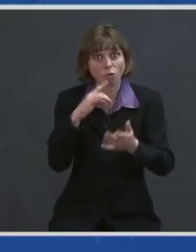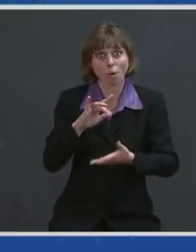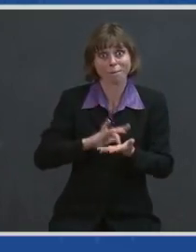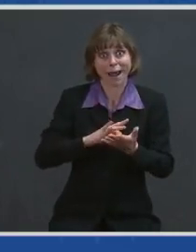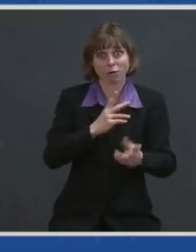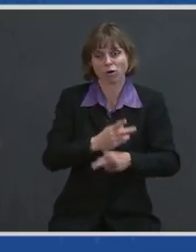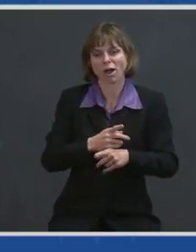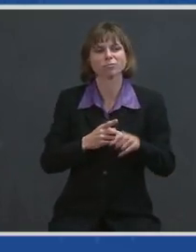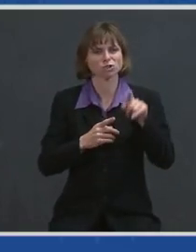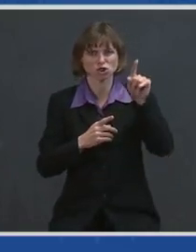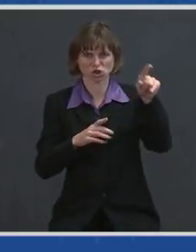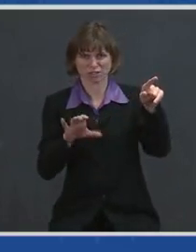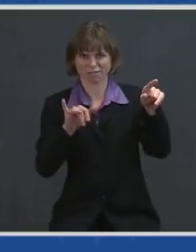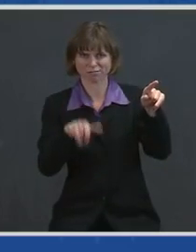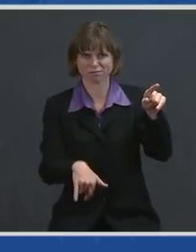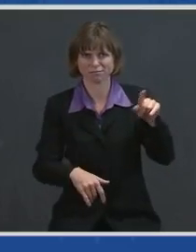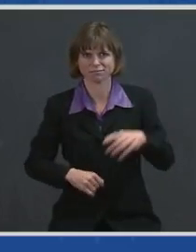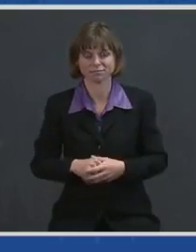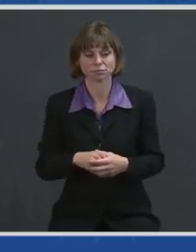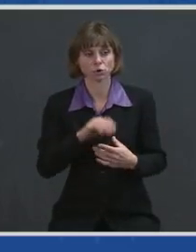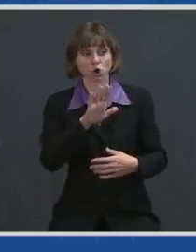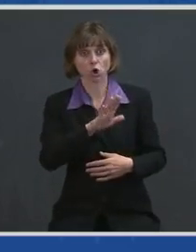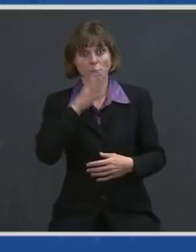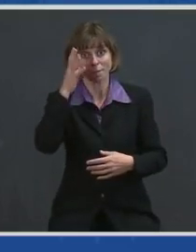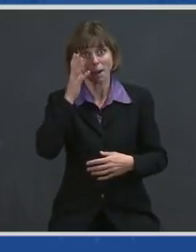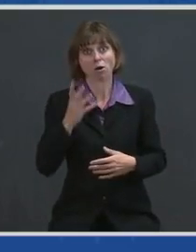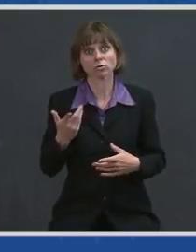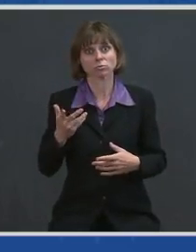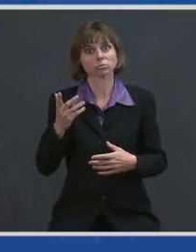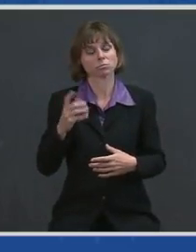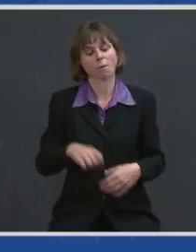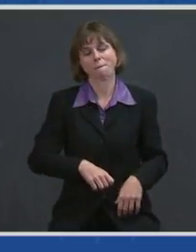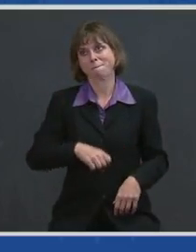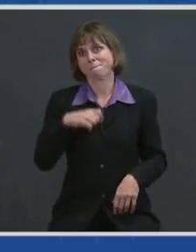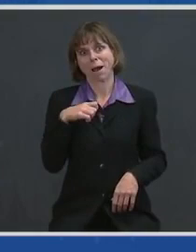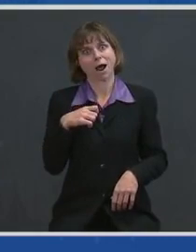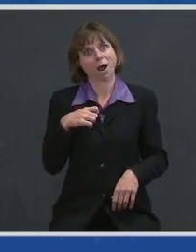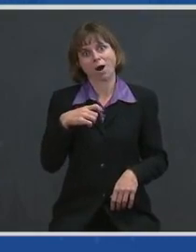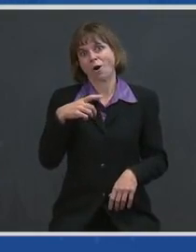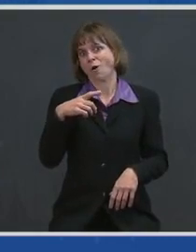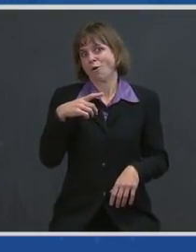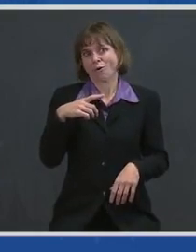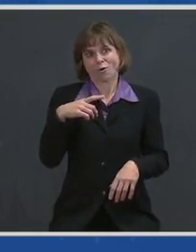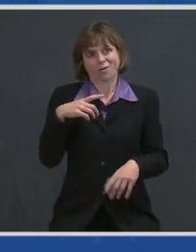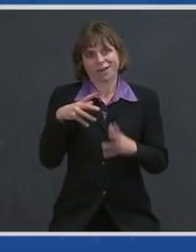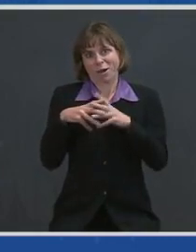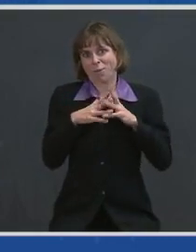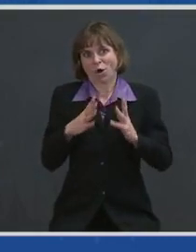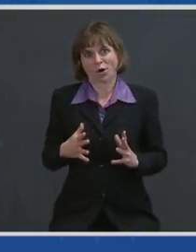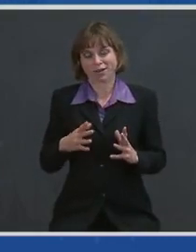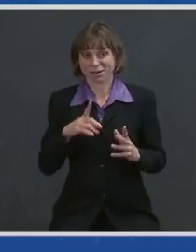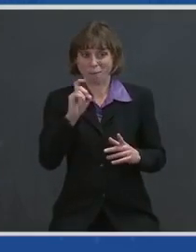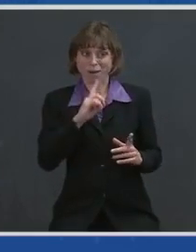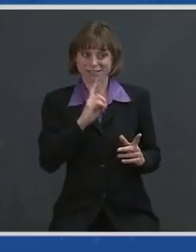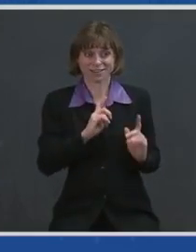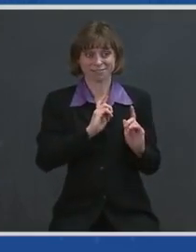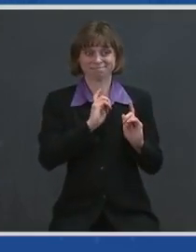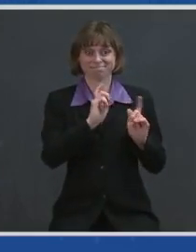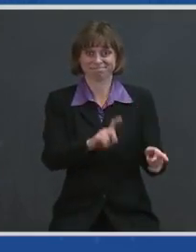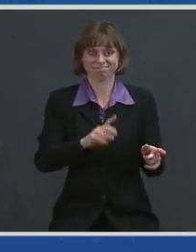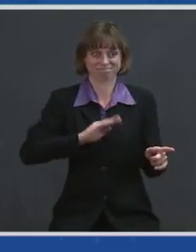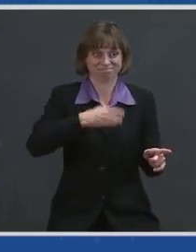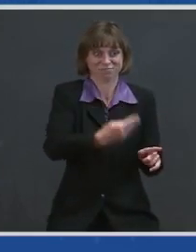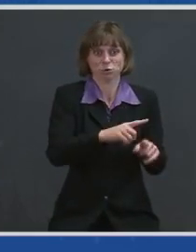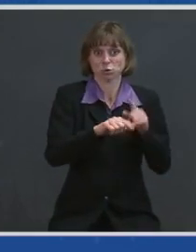parents were proud patriots and must have rubbed off because Lieutenant General Richardson and her brother and